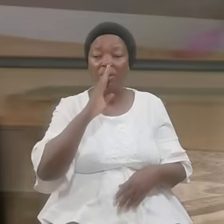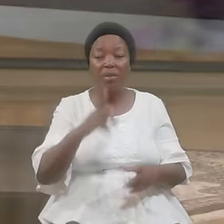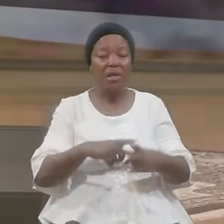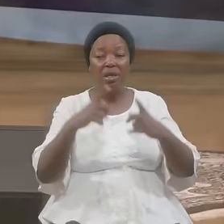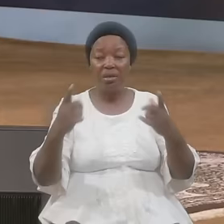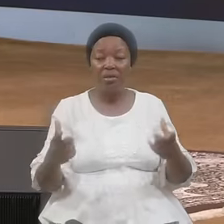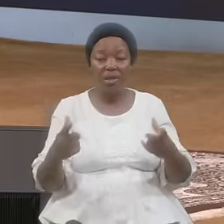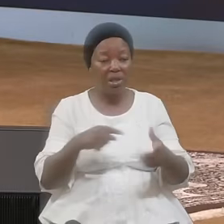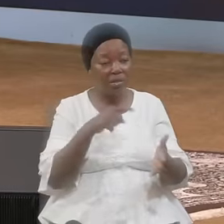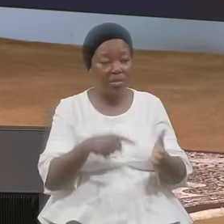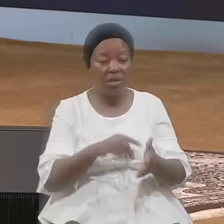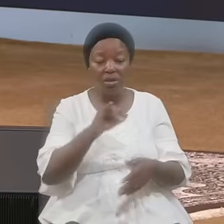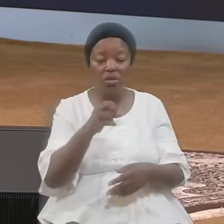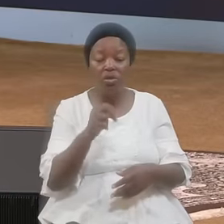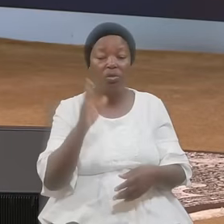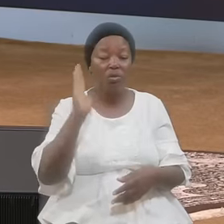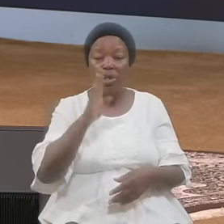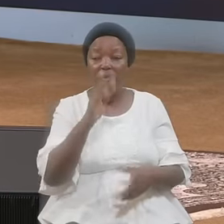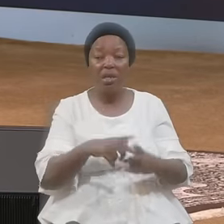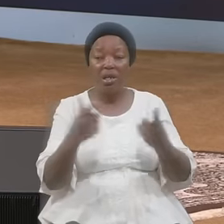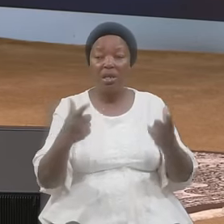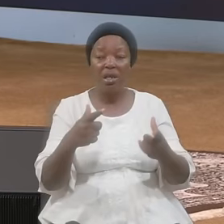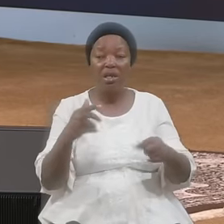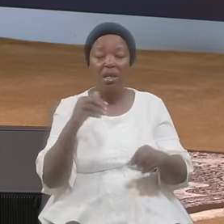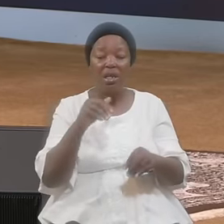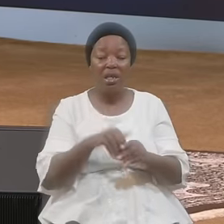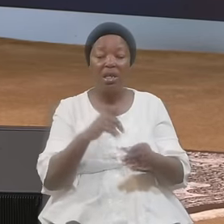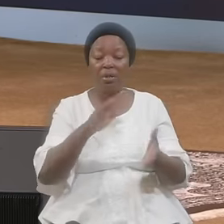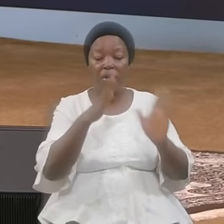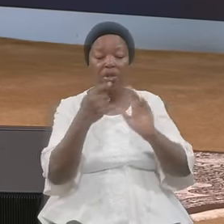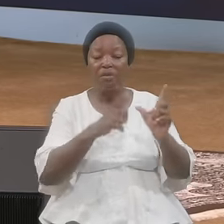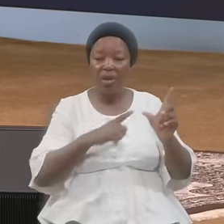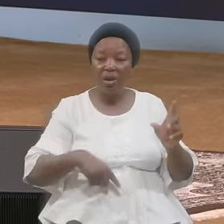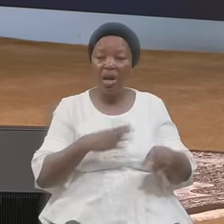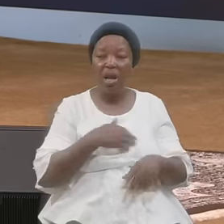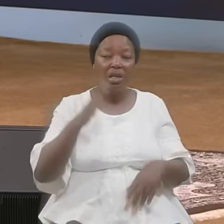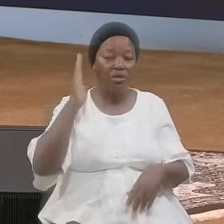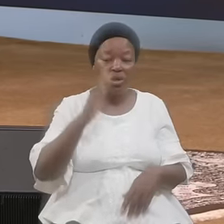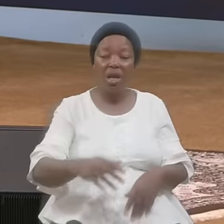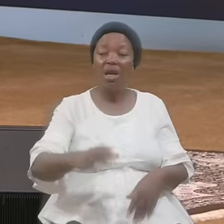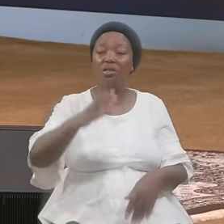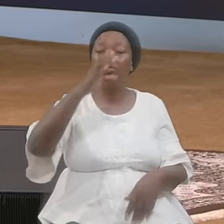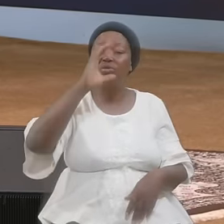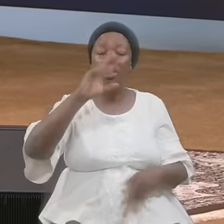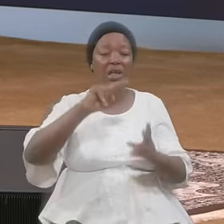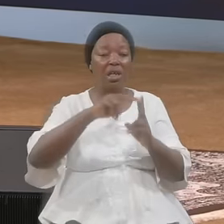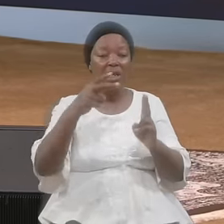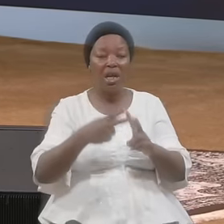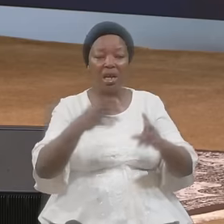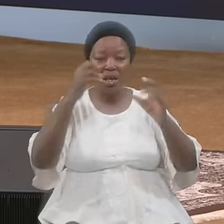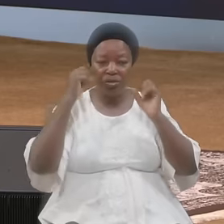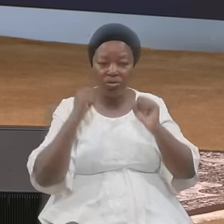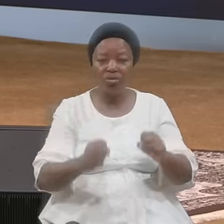This John Will Be Great In Sight Of The Lord And Shall Drink Neither Strong